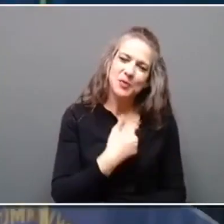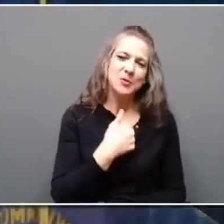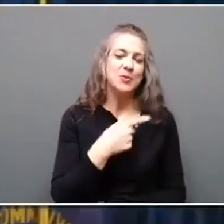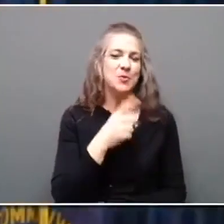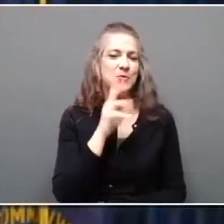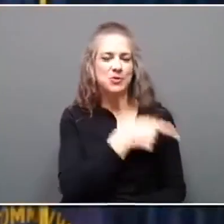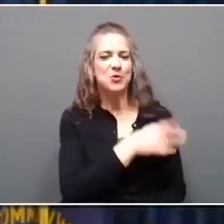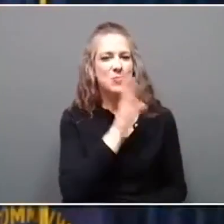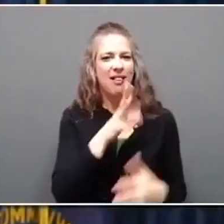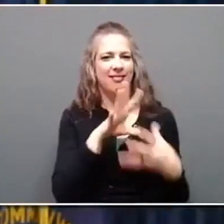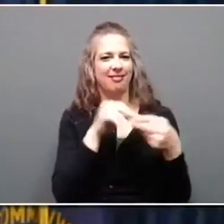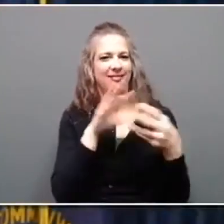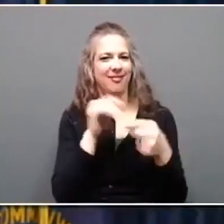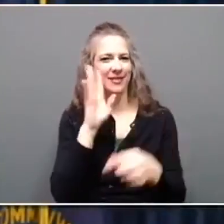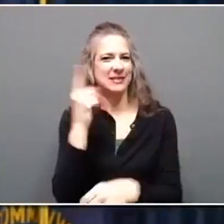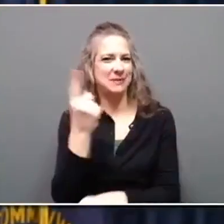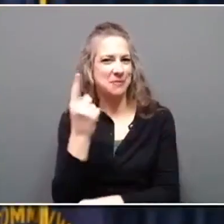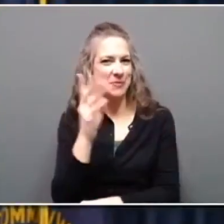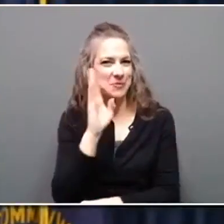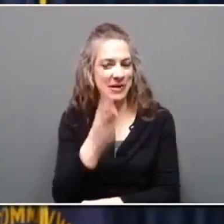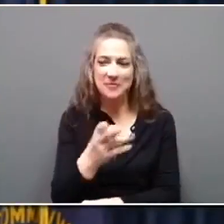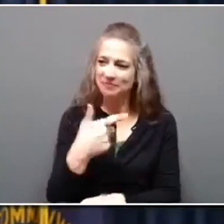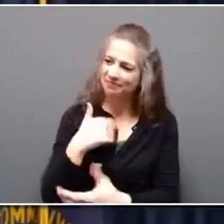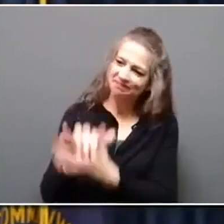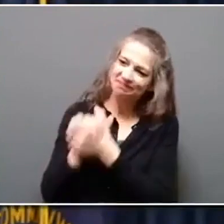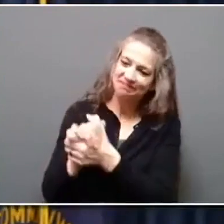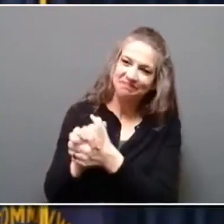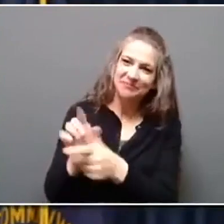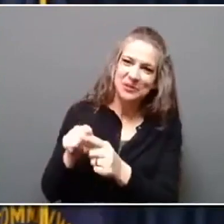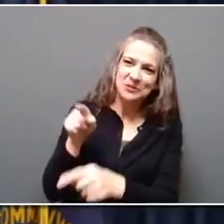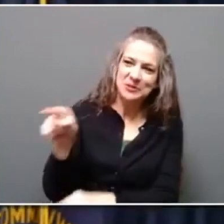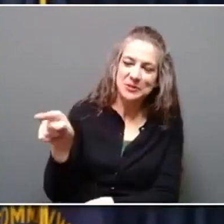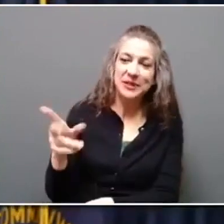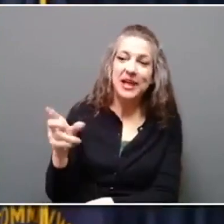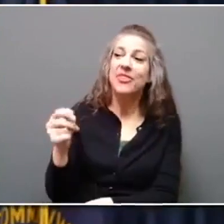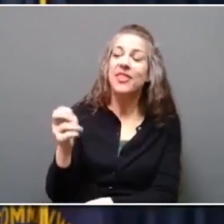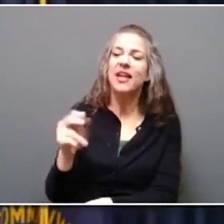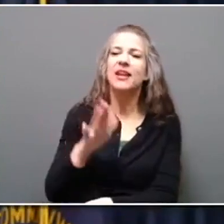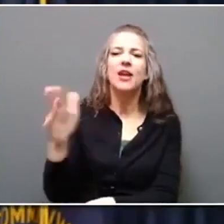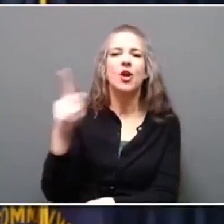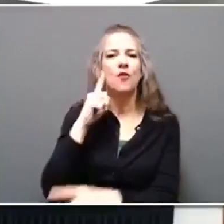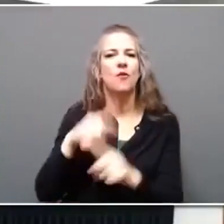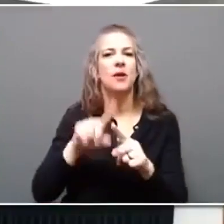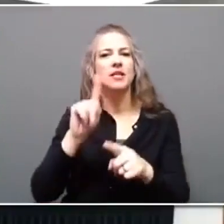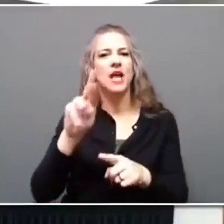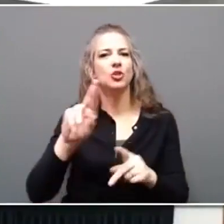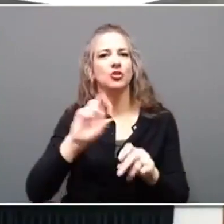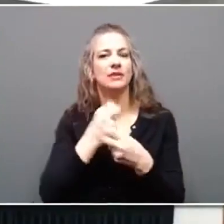governor. Again, congratulations. And after her, we're going to hear from Dr. Stack on measles.